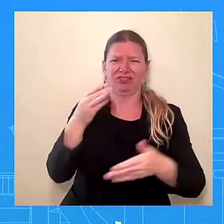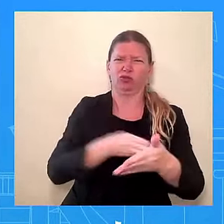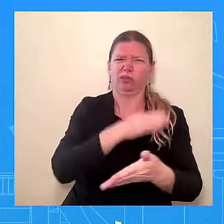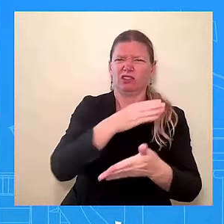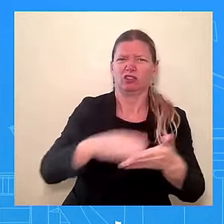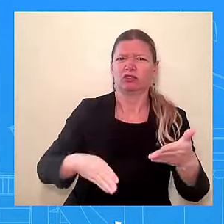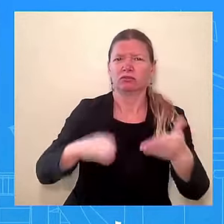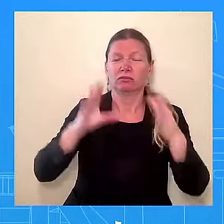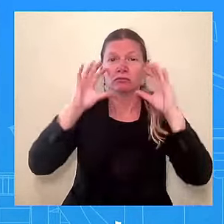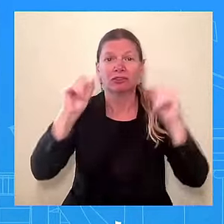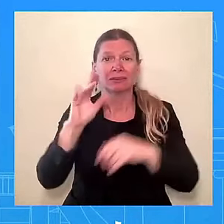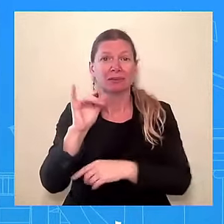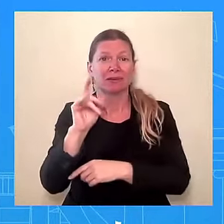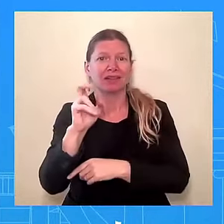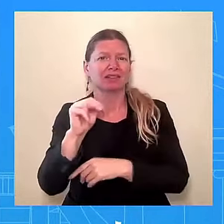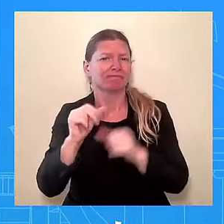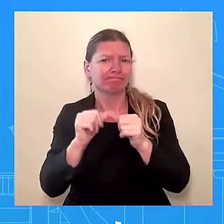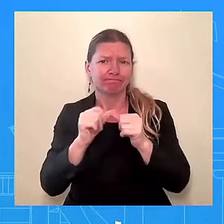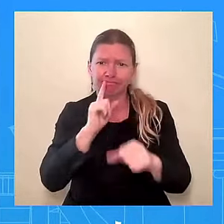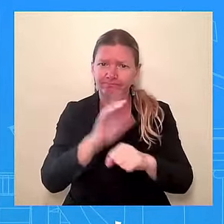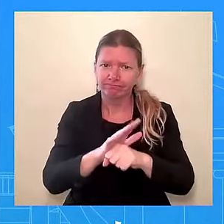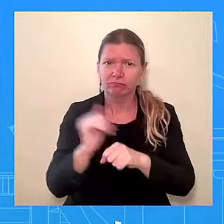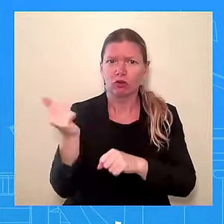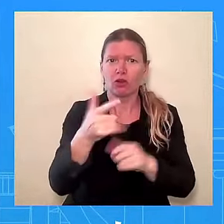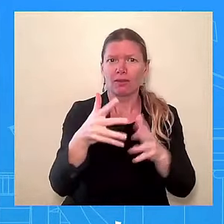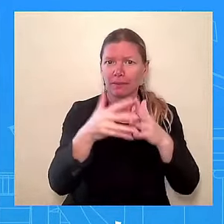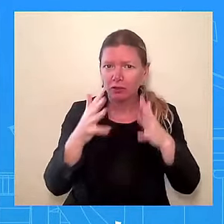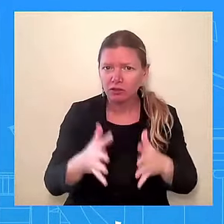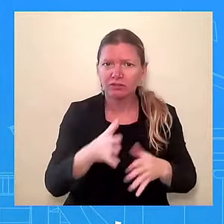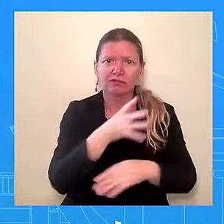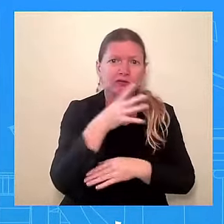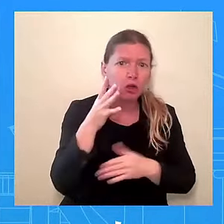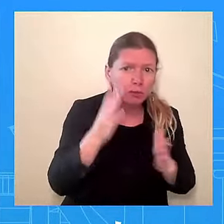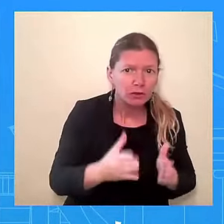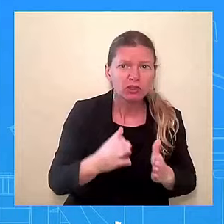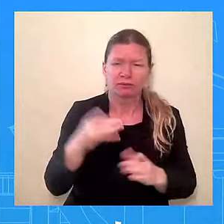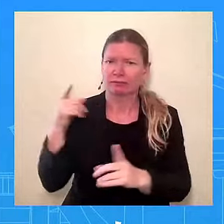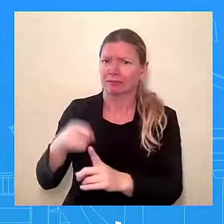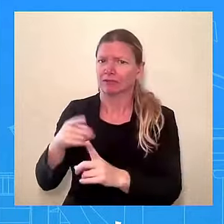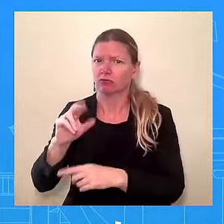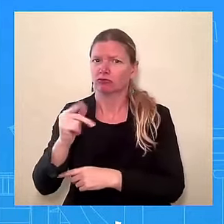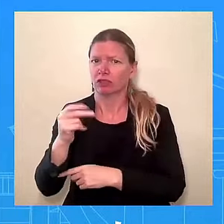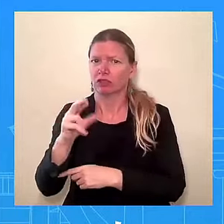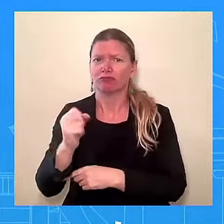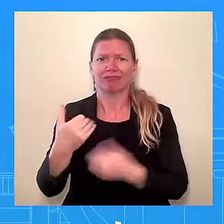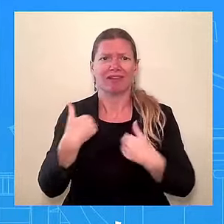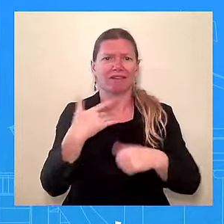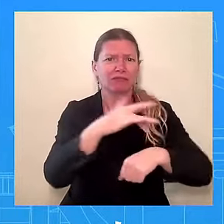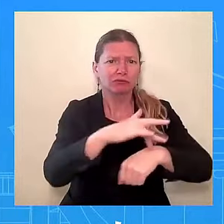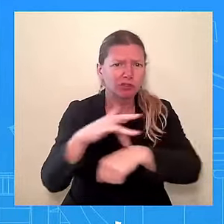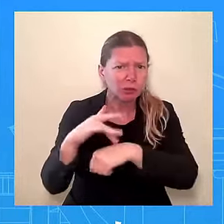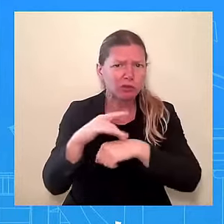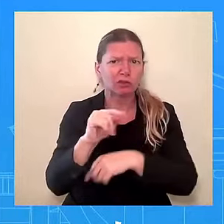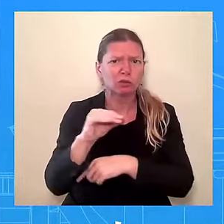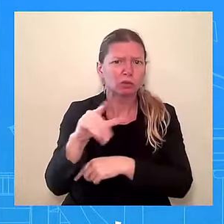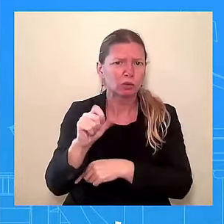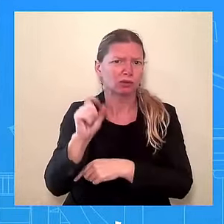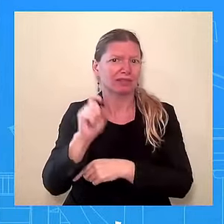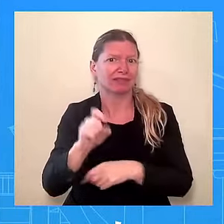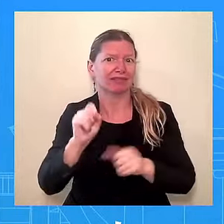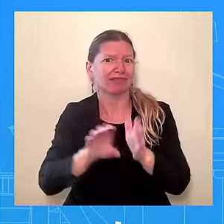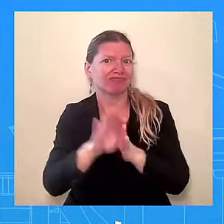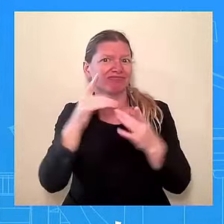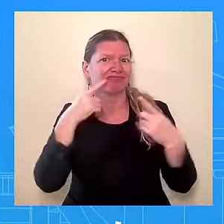need to be successful. And with that, Secretary Vilsack, the podium is yours. Thank you. Corrine, thanks very much.